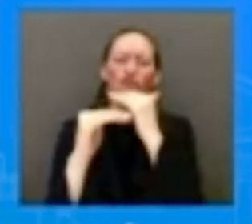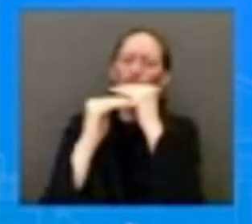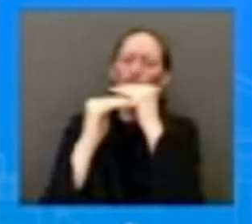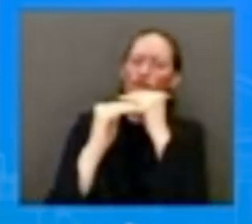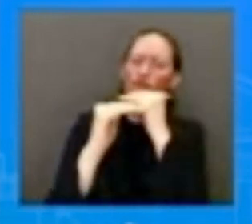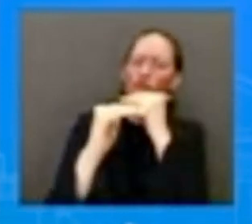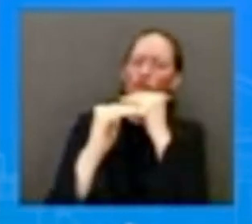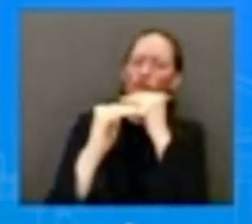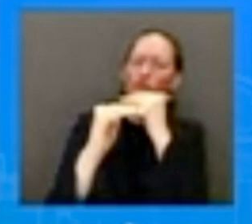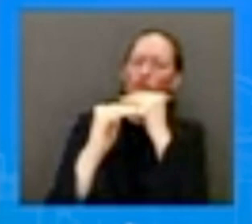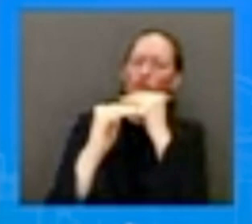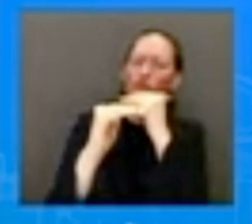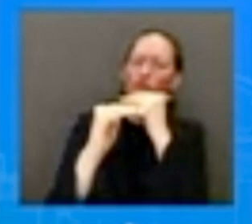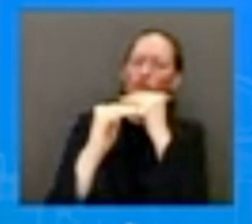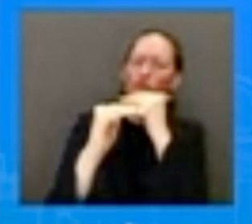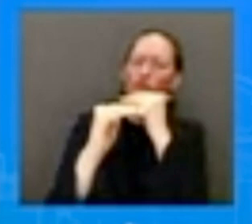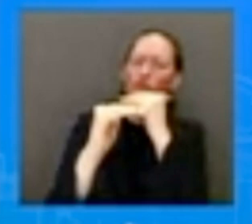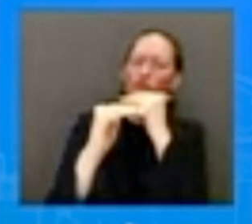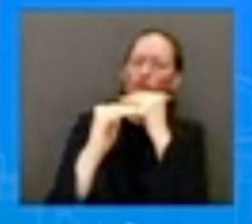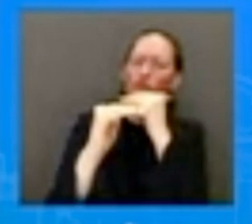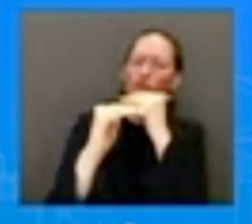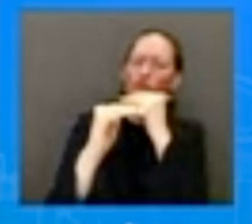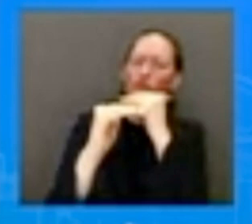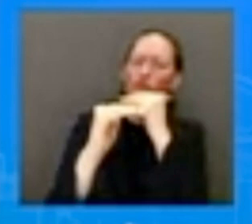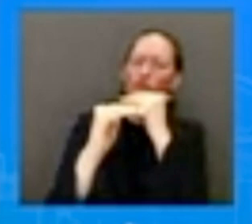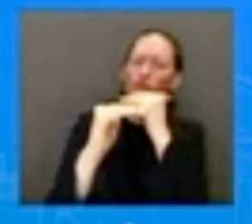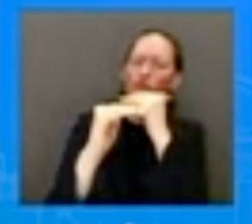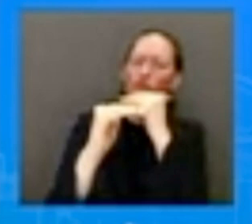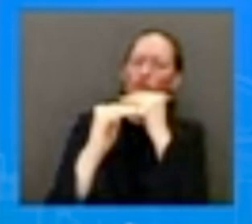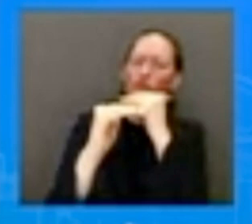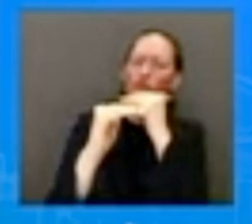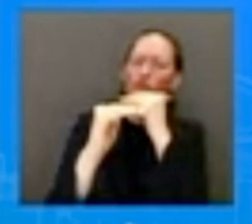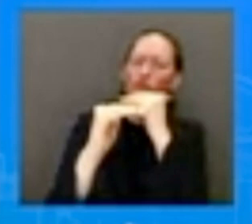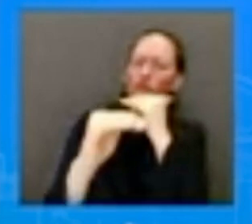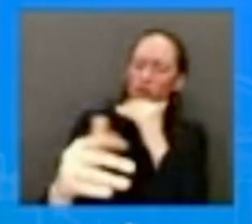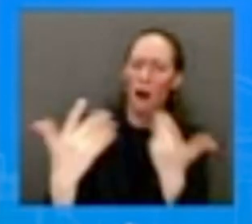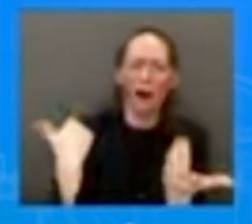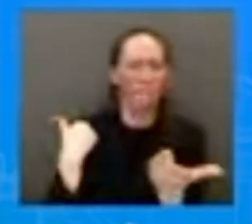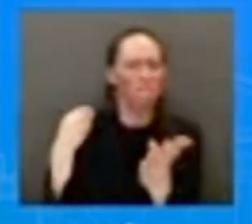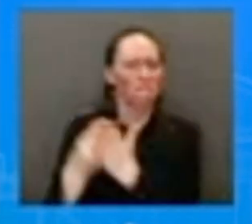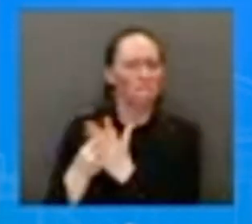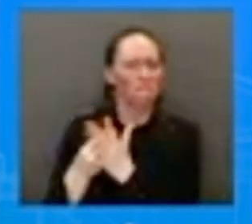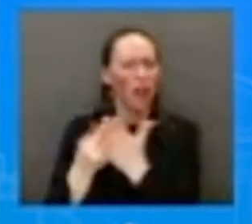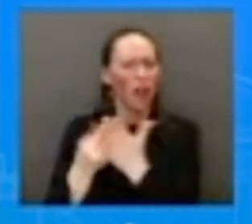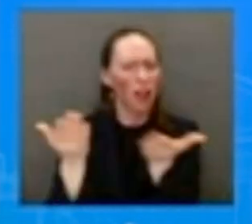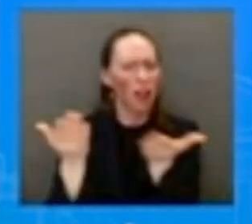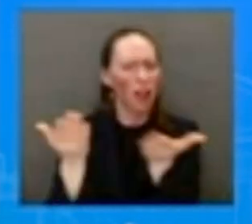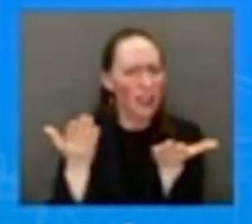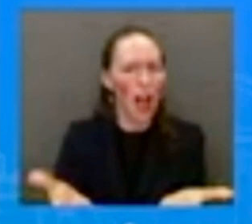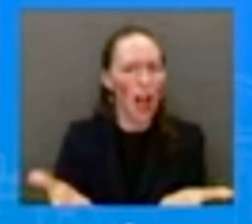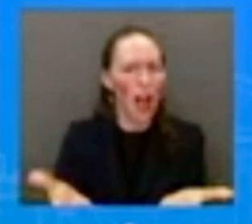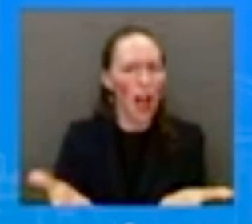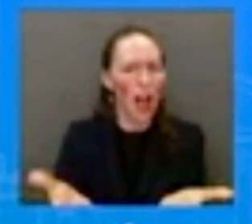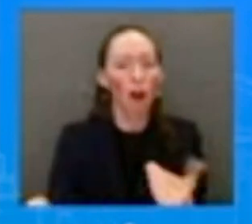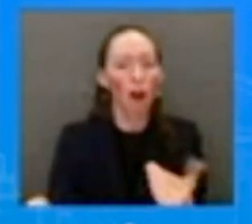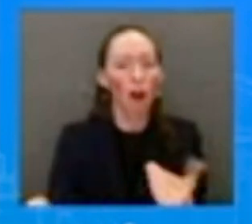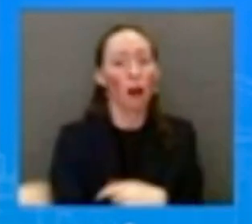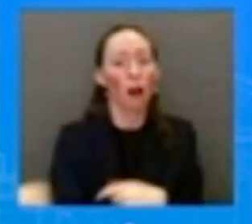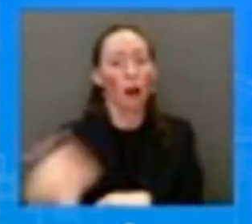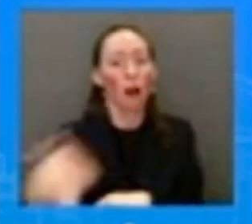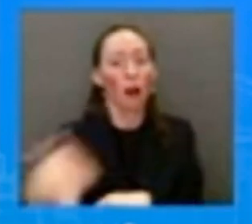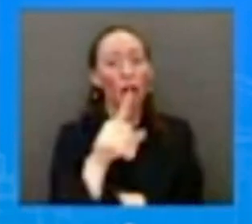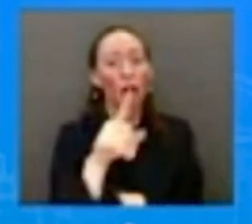was important for the President to do, and